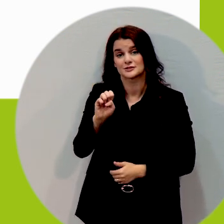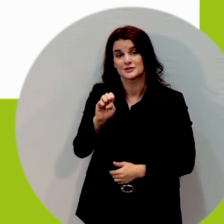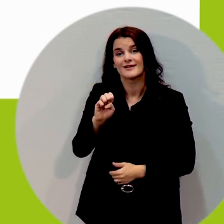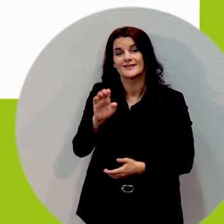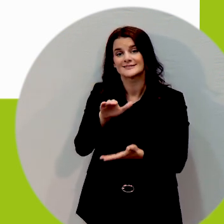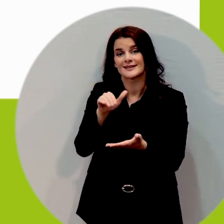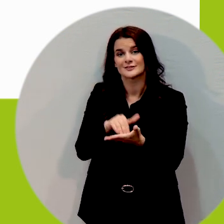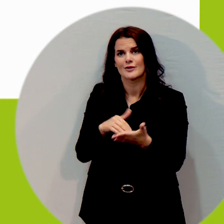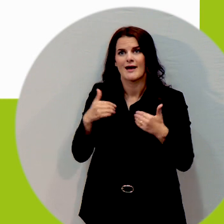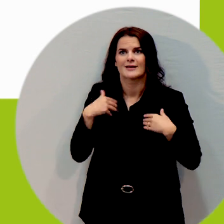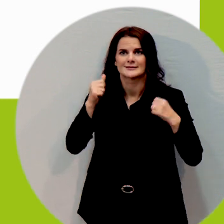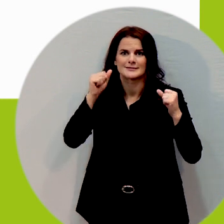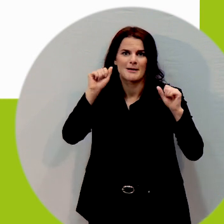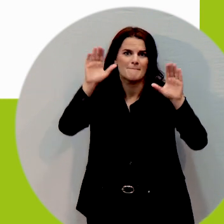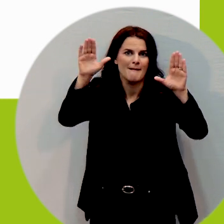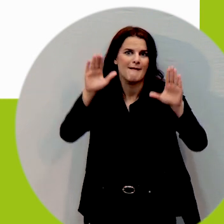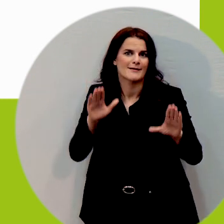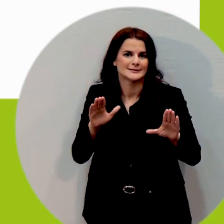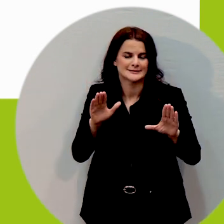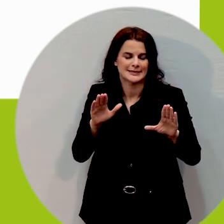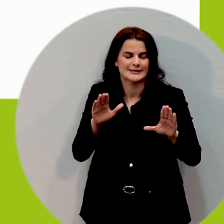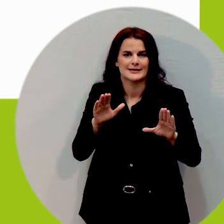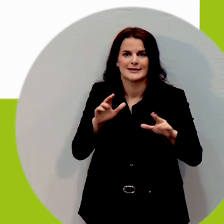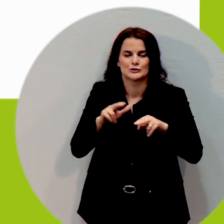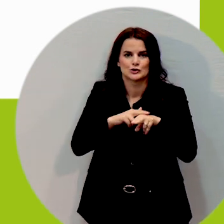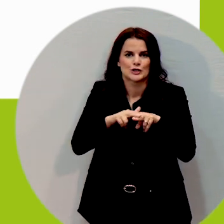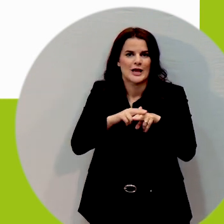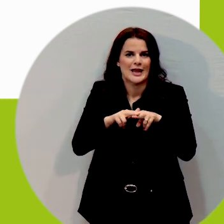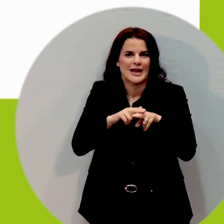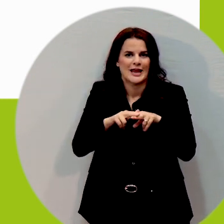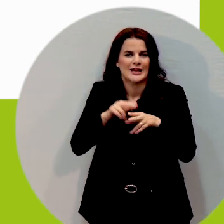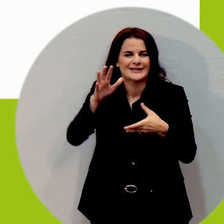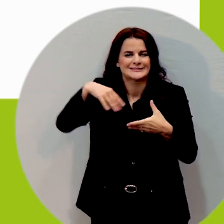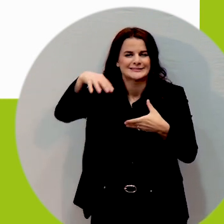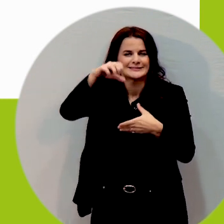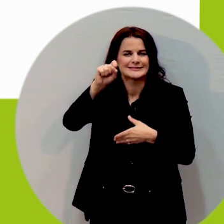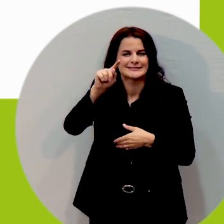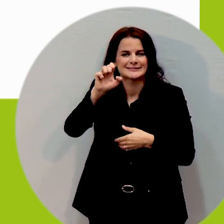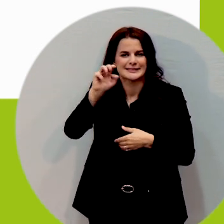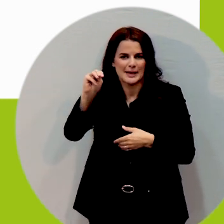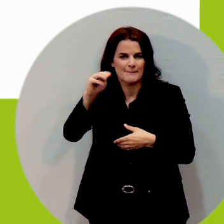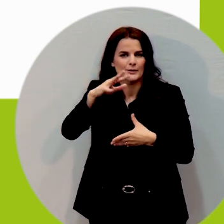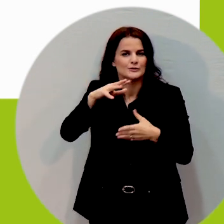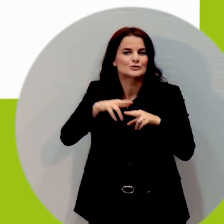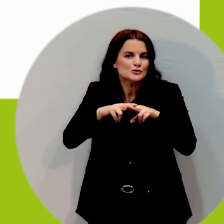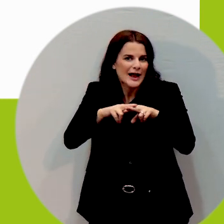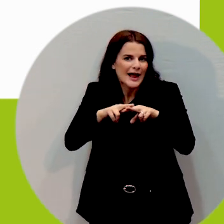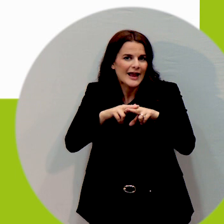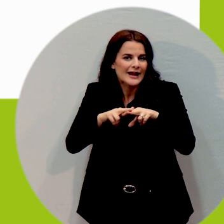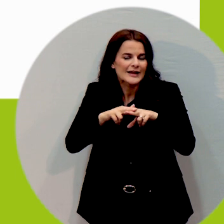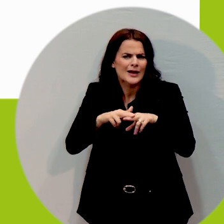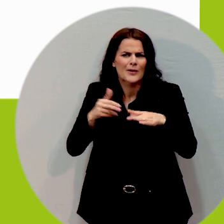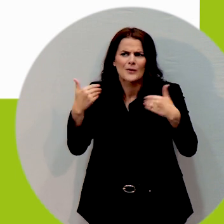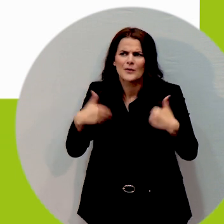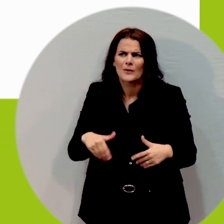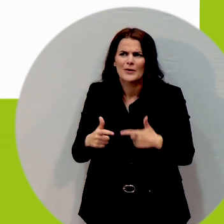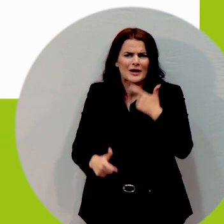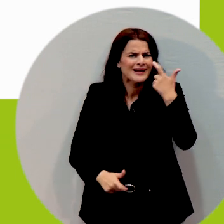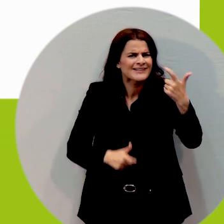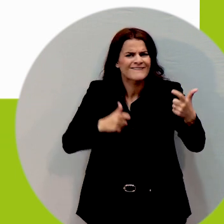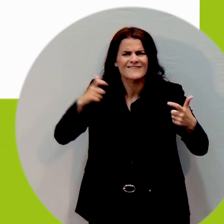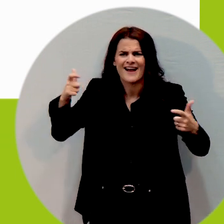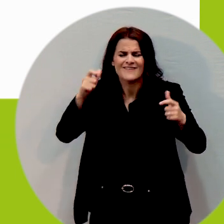it huge grand fantastic however if you have low vision or you're blind